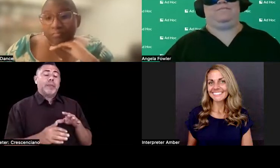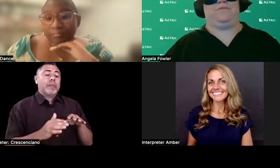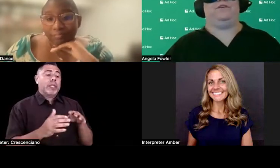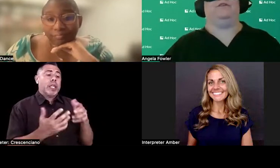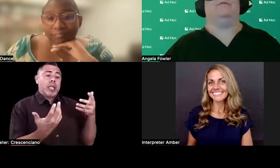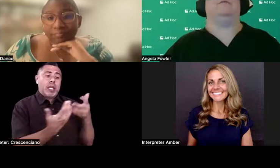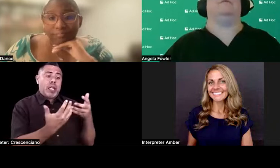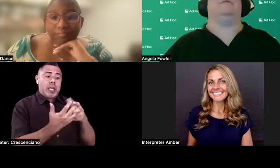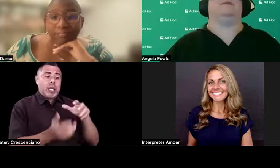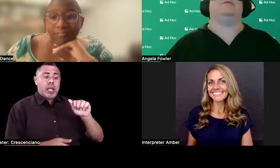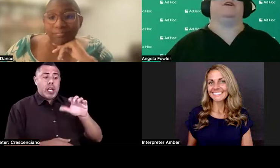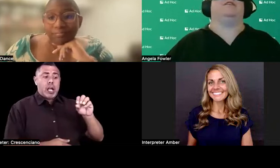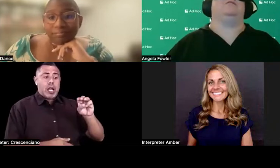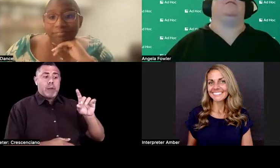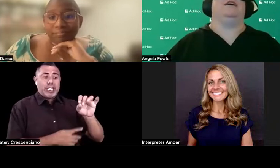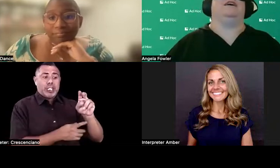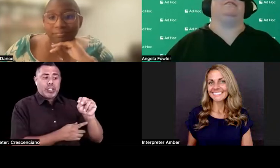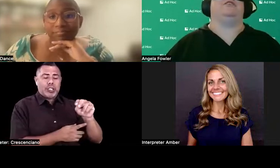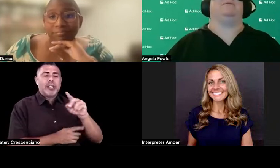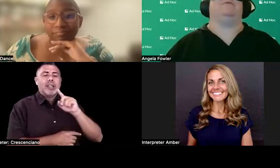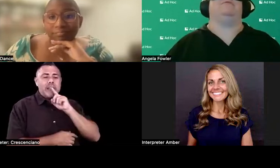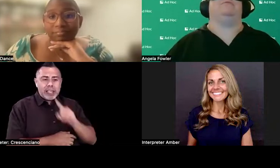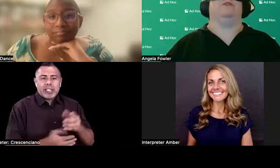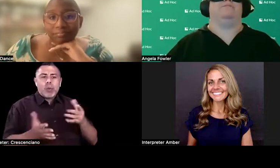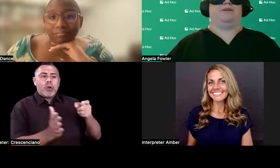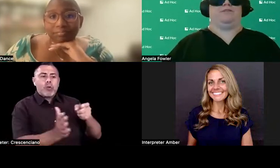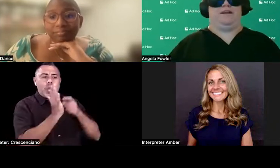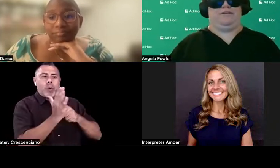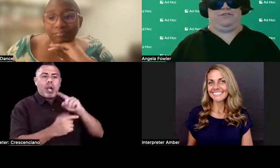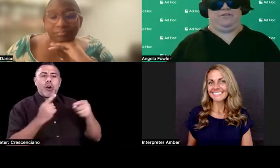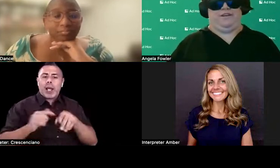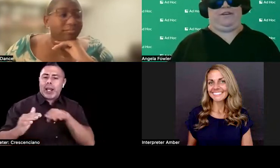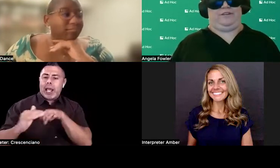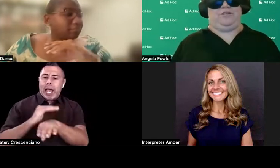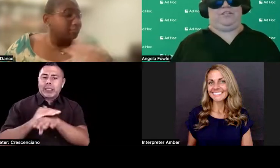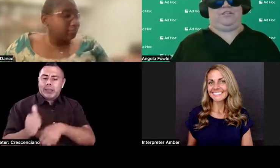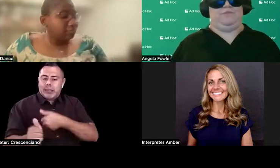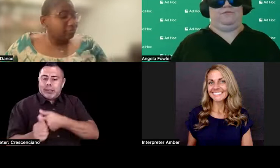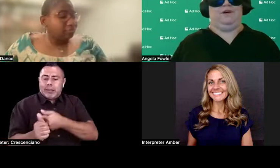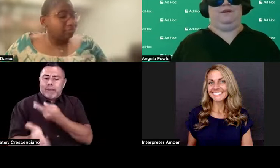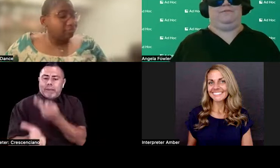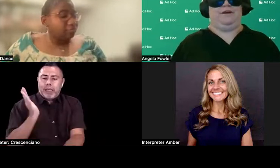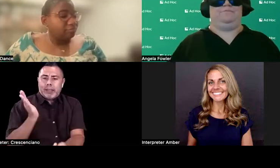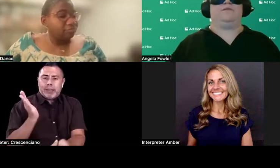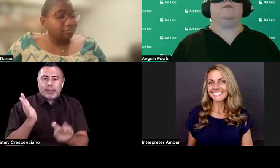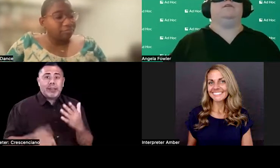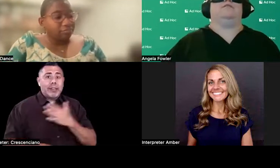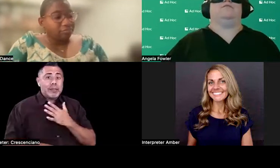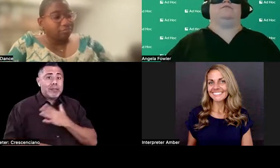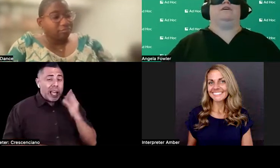So, you know, the, the biggest challenge that I have experienced or one of the biggest challenges is inaccessible software,